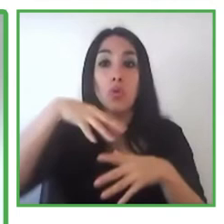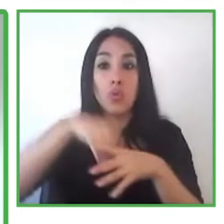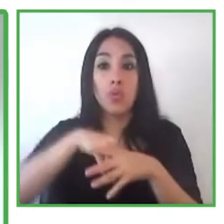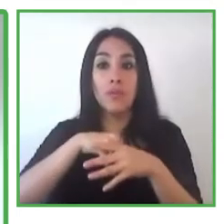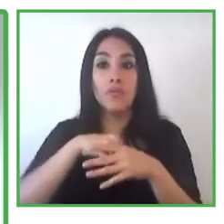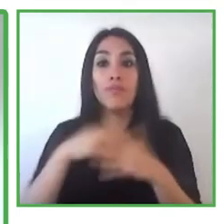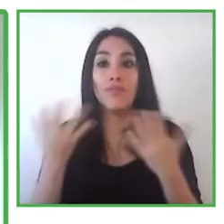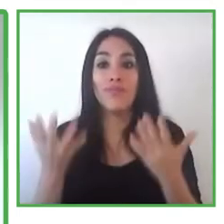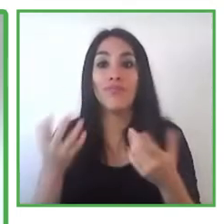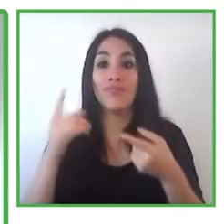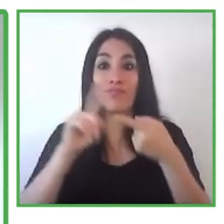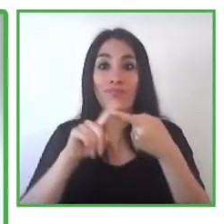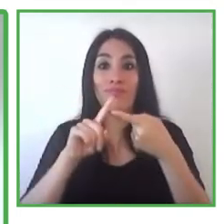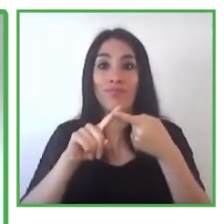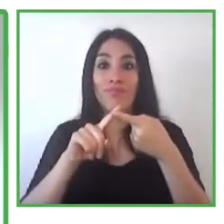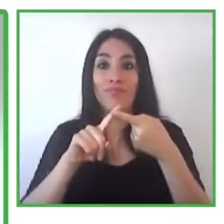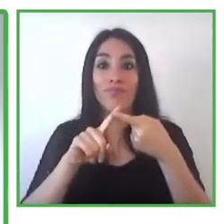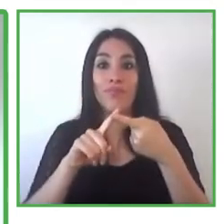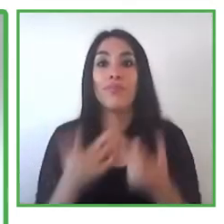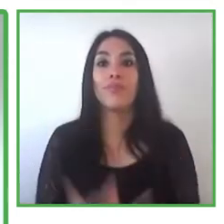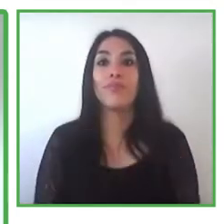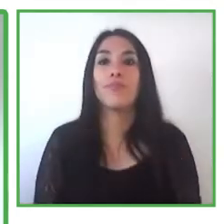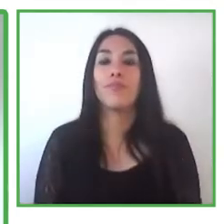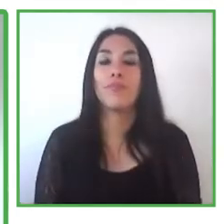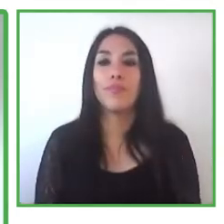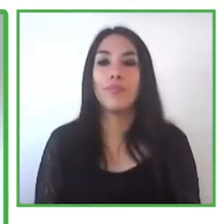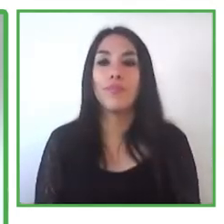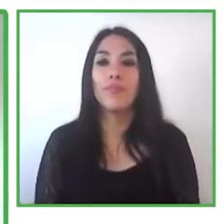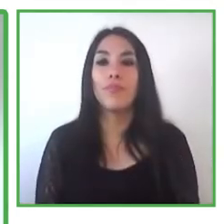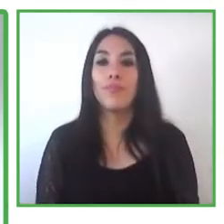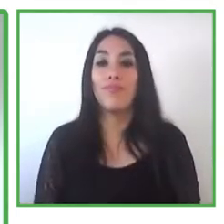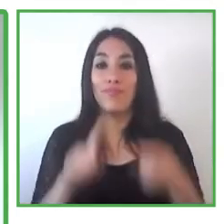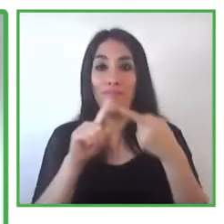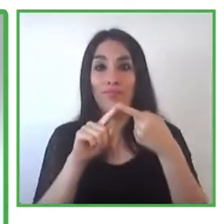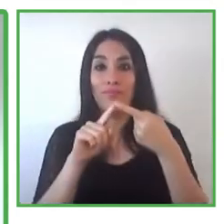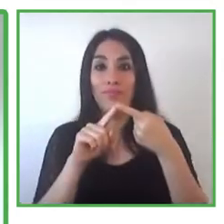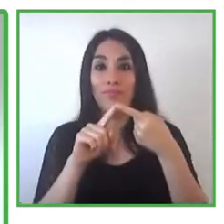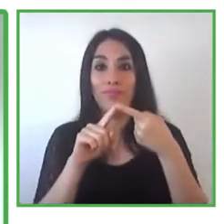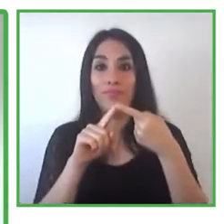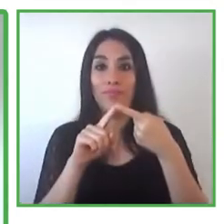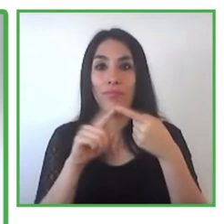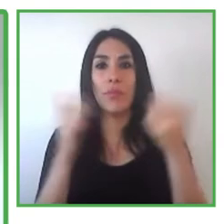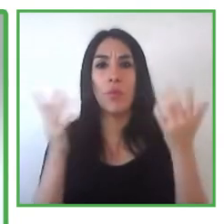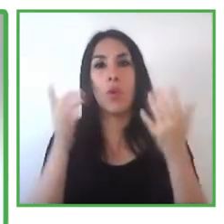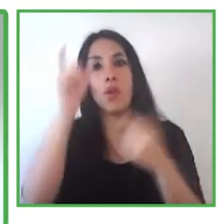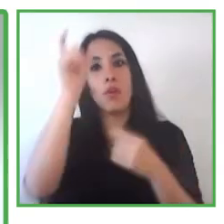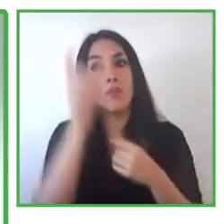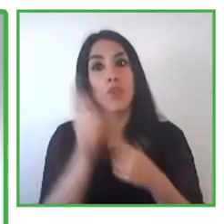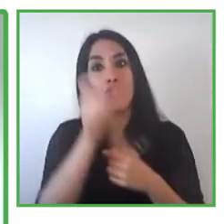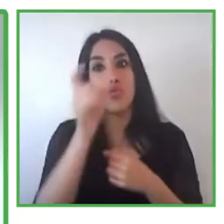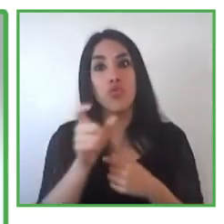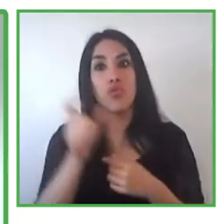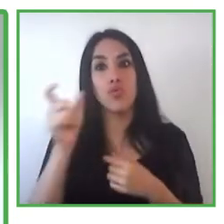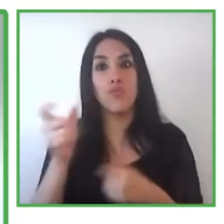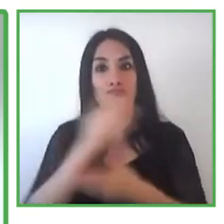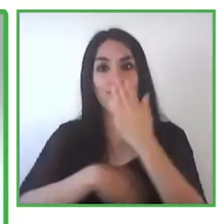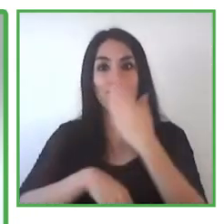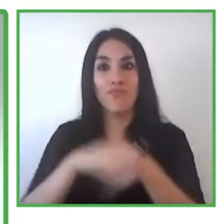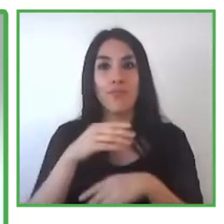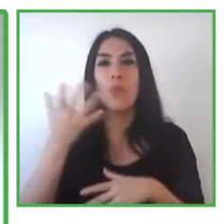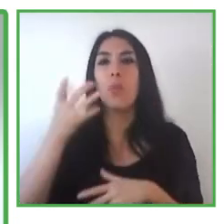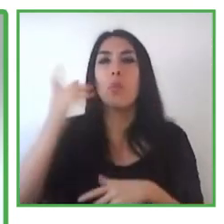the health and care the people with disability and needing